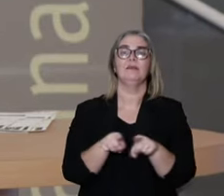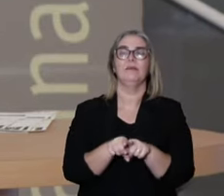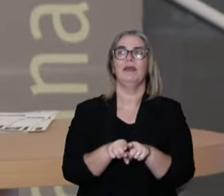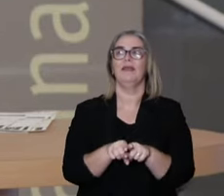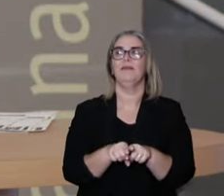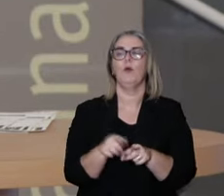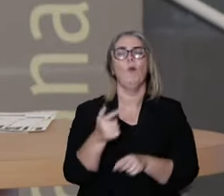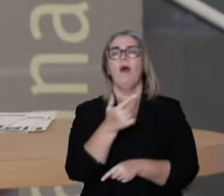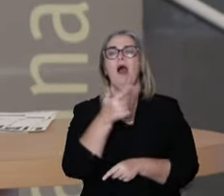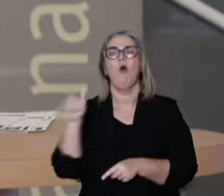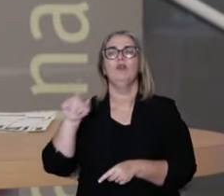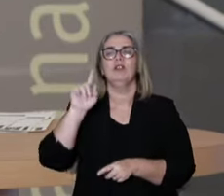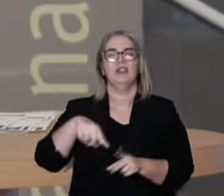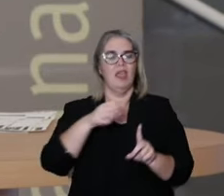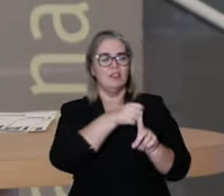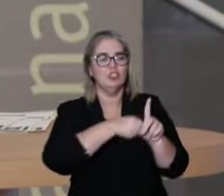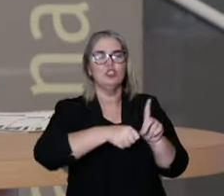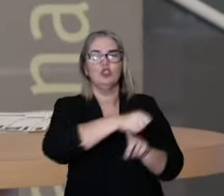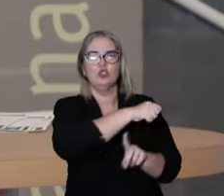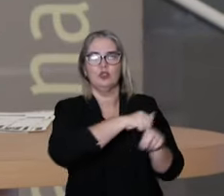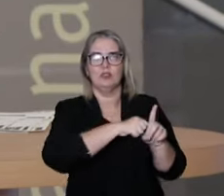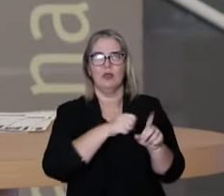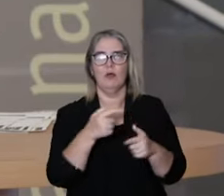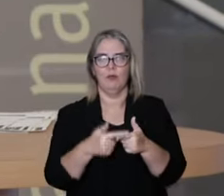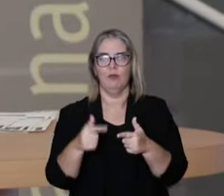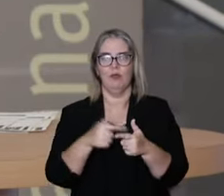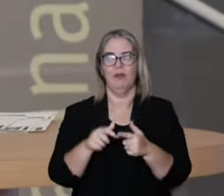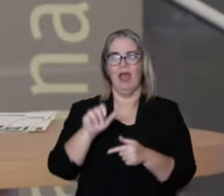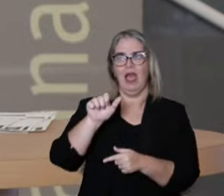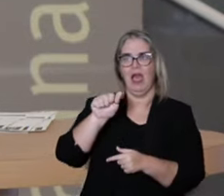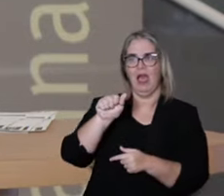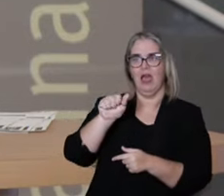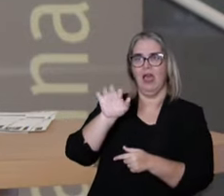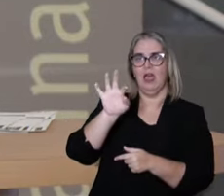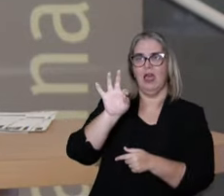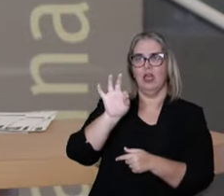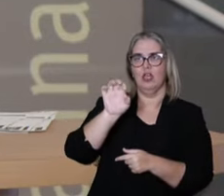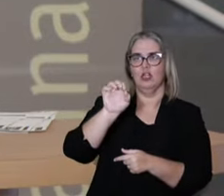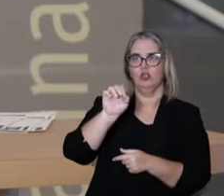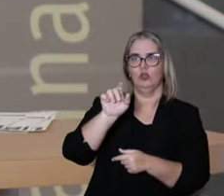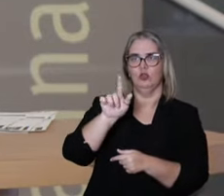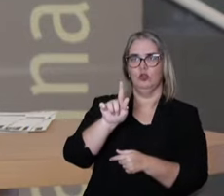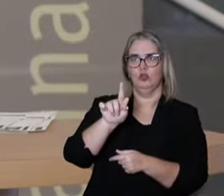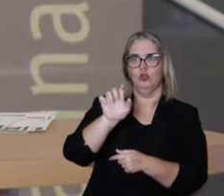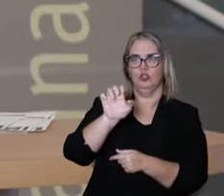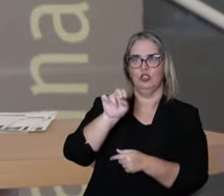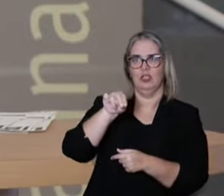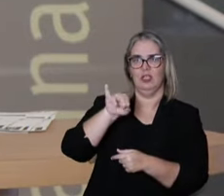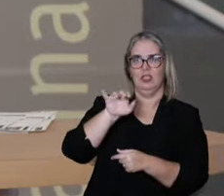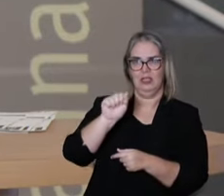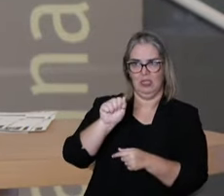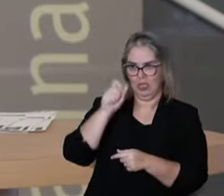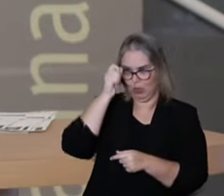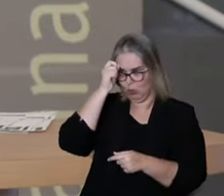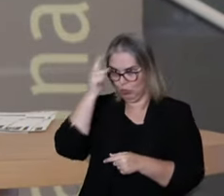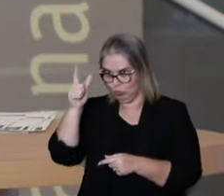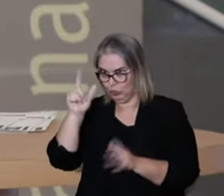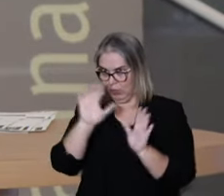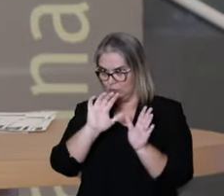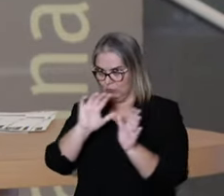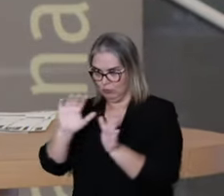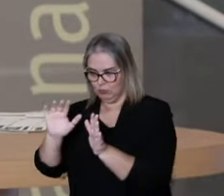And the social othrogyny that's really close to the cultural othrogyny,